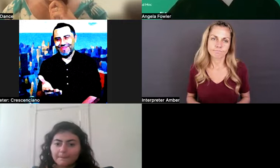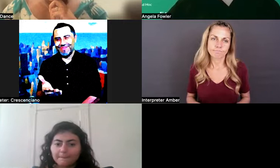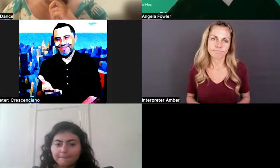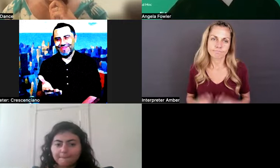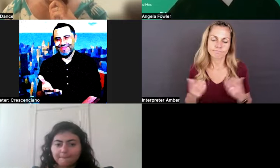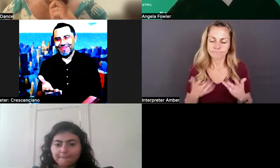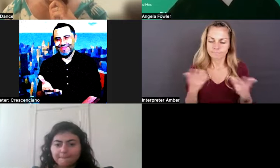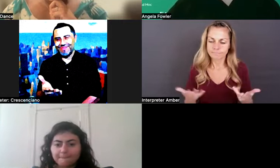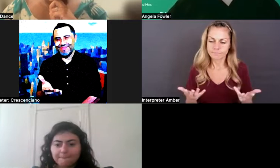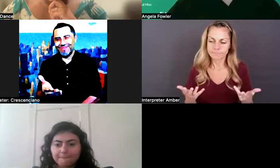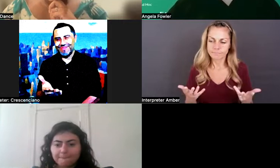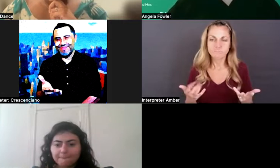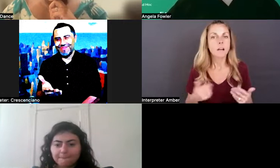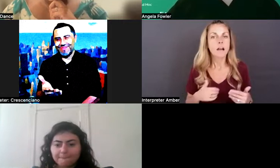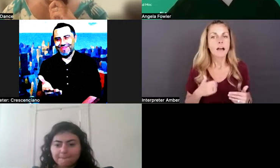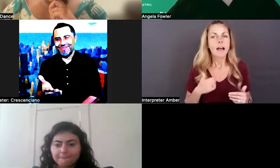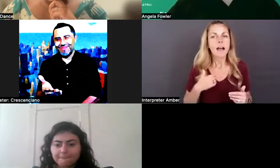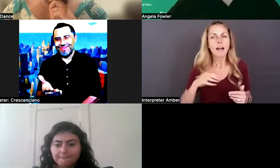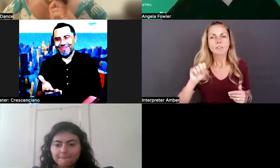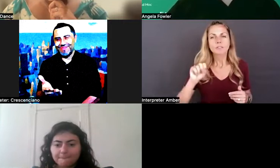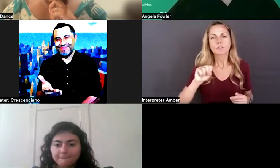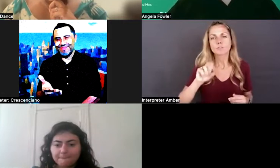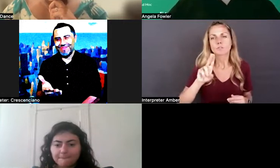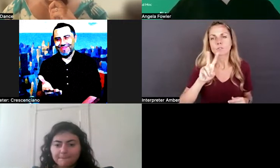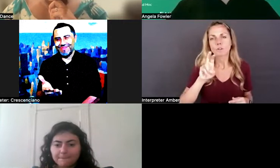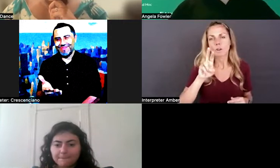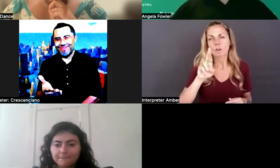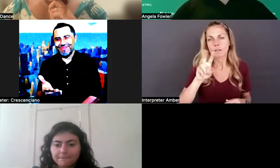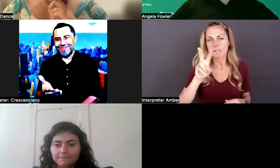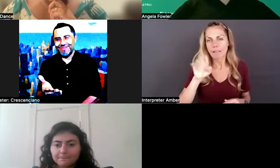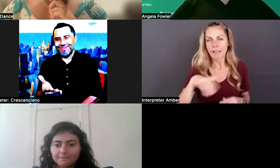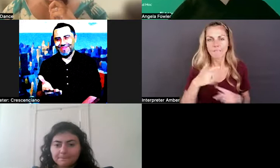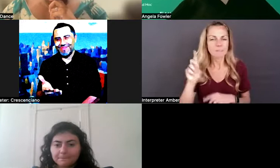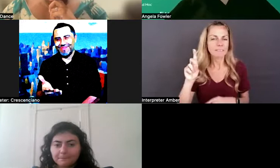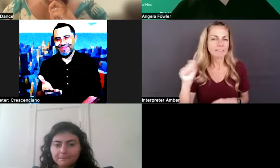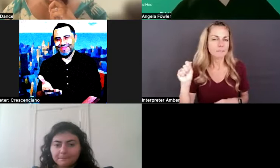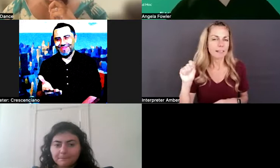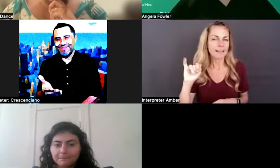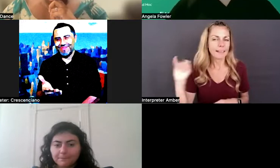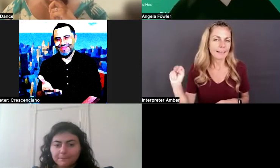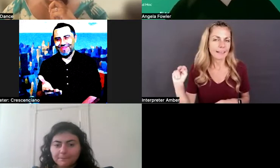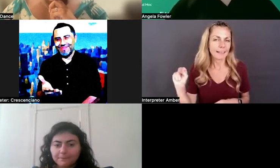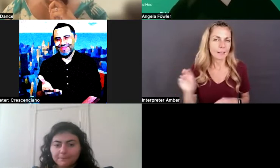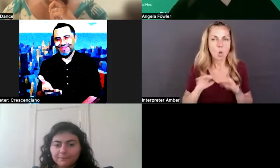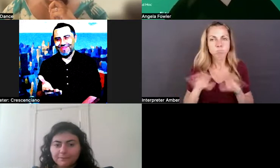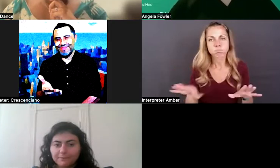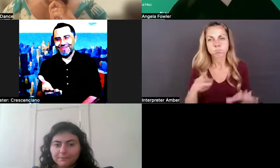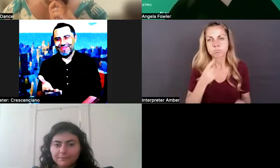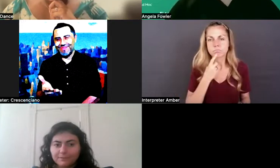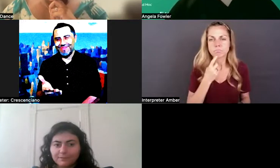uh, survey came out in, in, I think, July or August talking about how only 4% of,